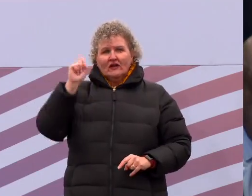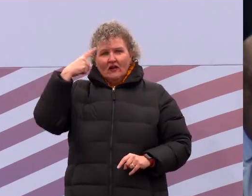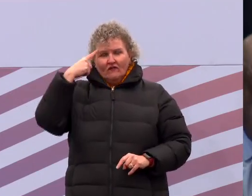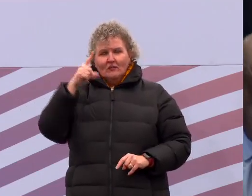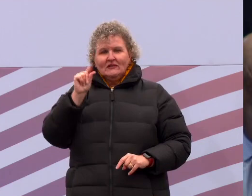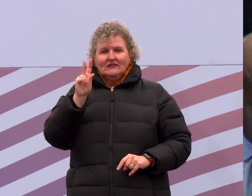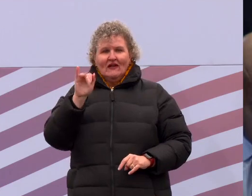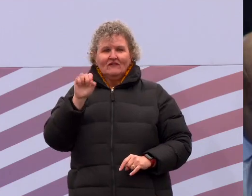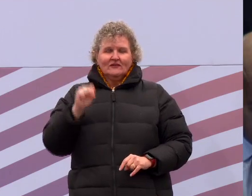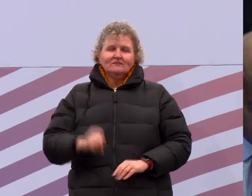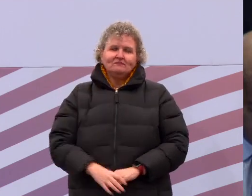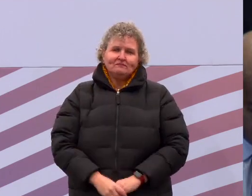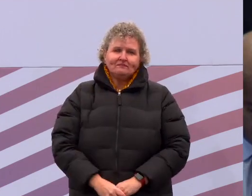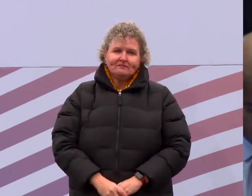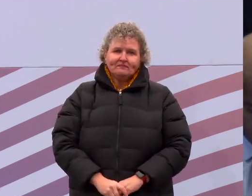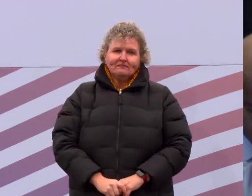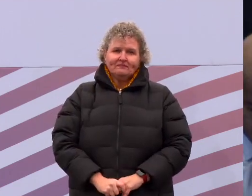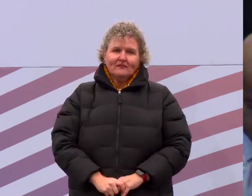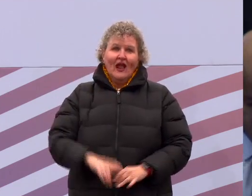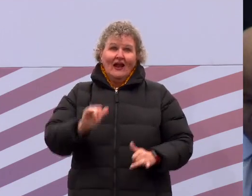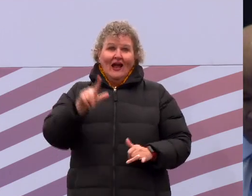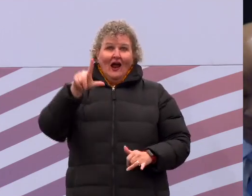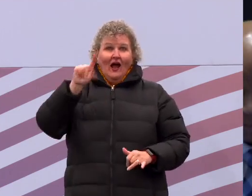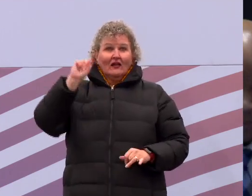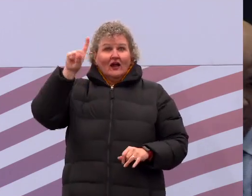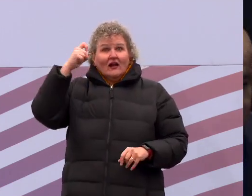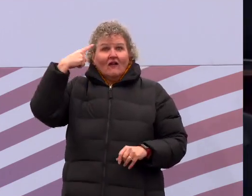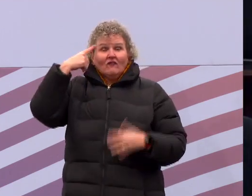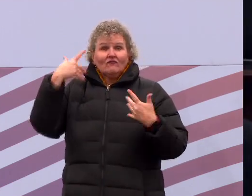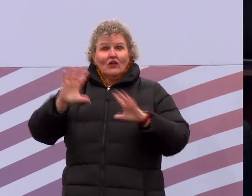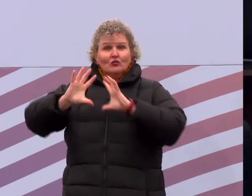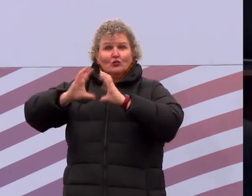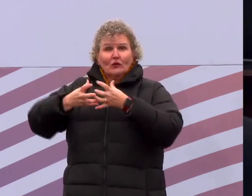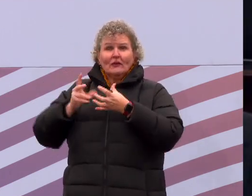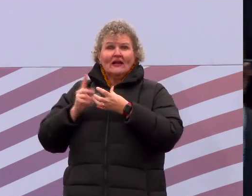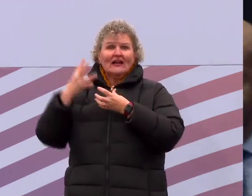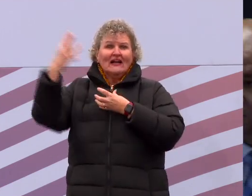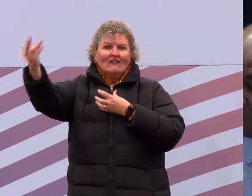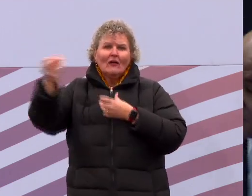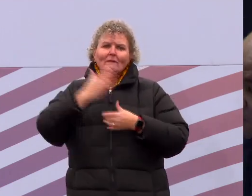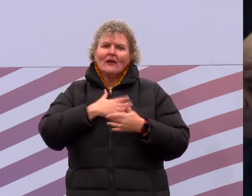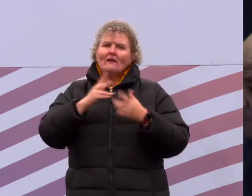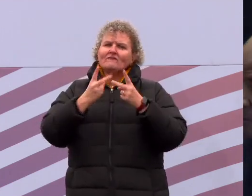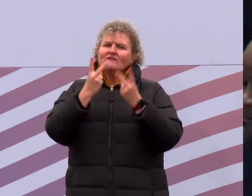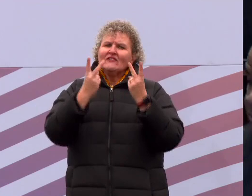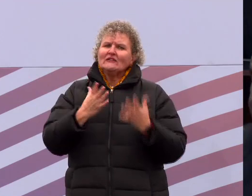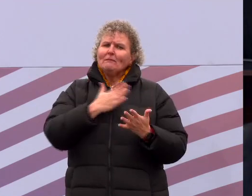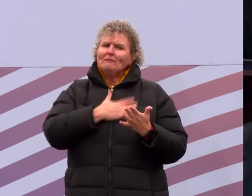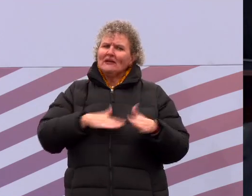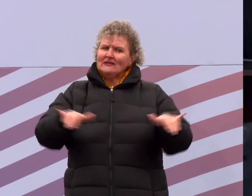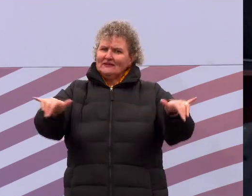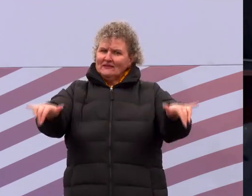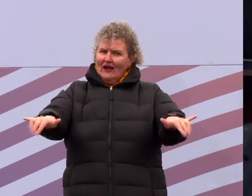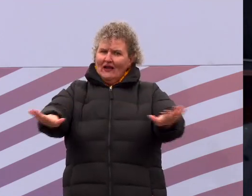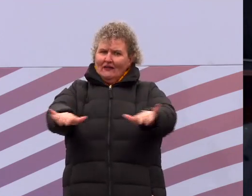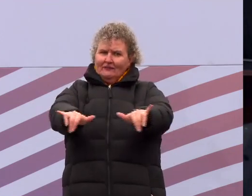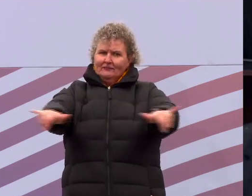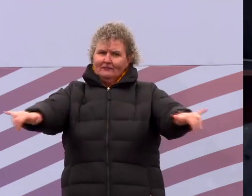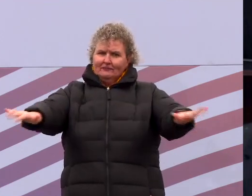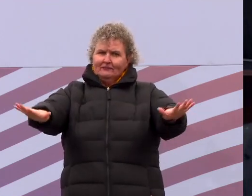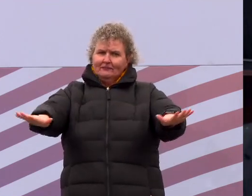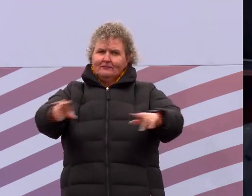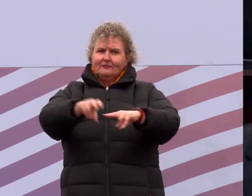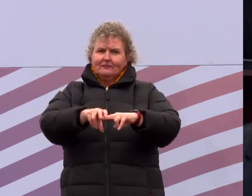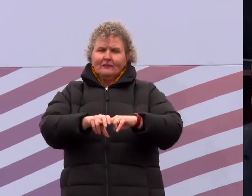party leave the chamber. All senators and visitors, please remain seated. I now call upon the Escort Committee to come